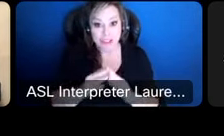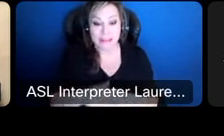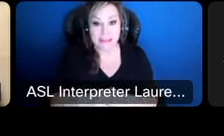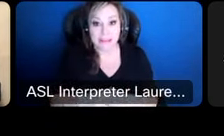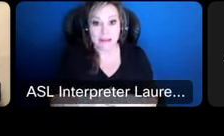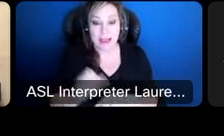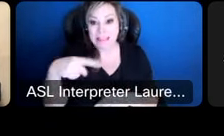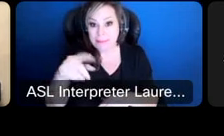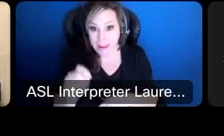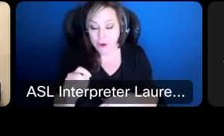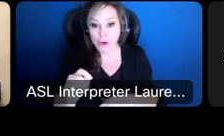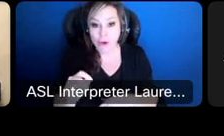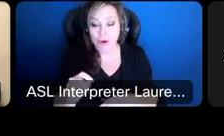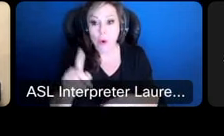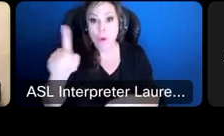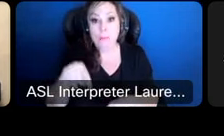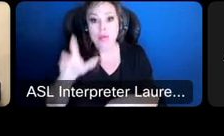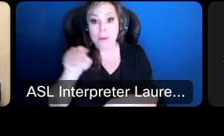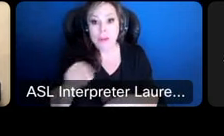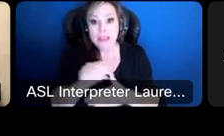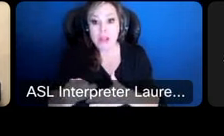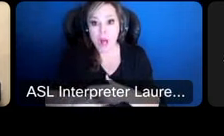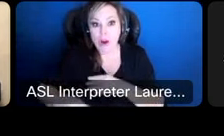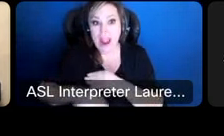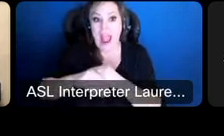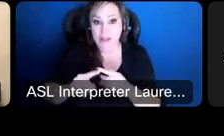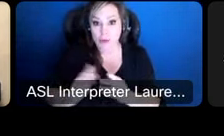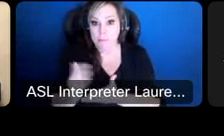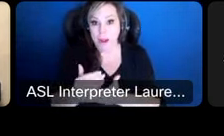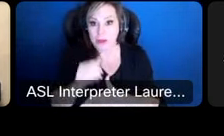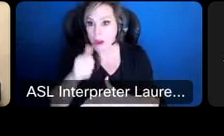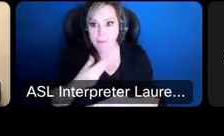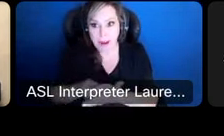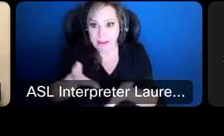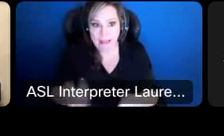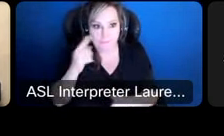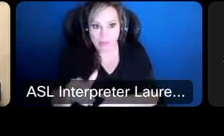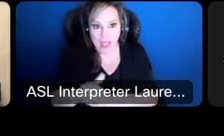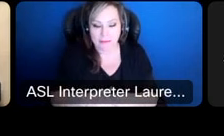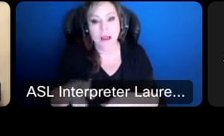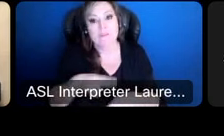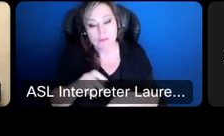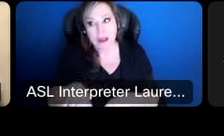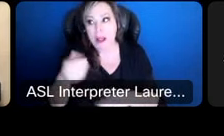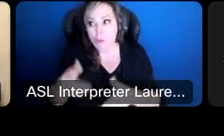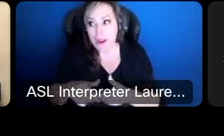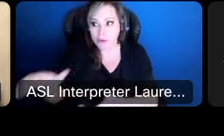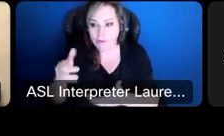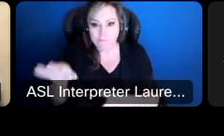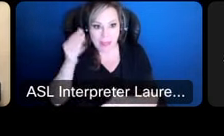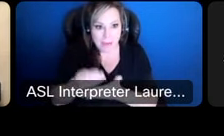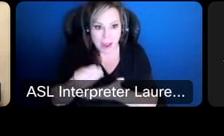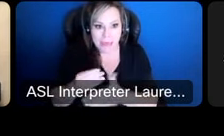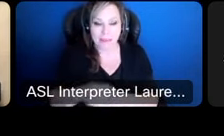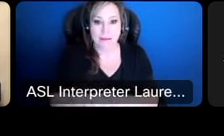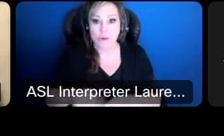september we got a 1.3 million dollar add to the budget that was unfunded and so of course we had to find a way to fund it because there's you can't just